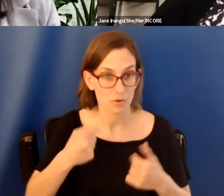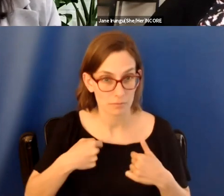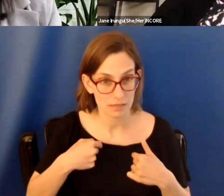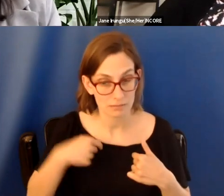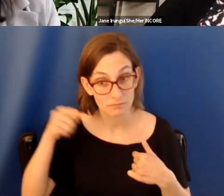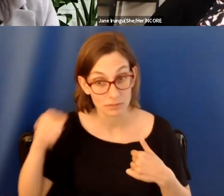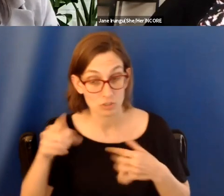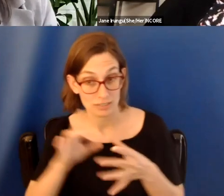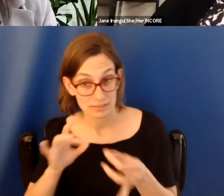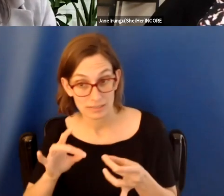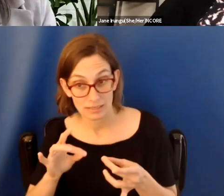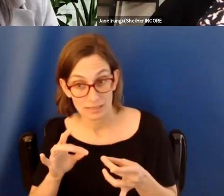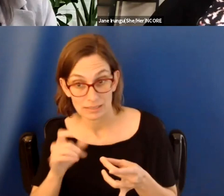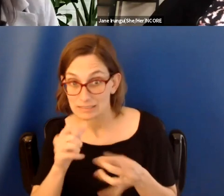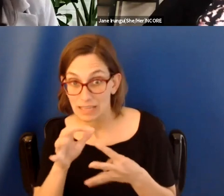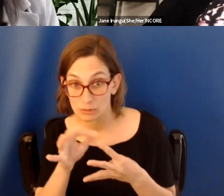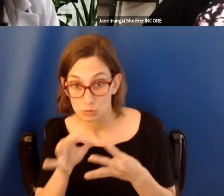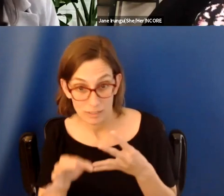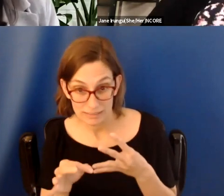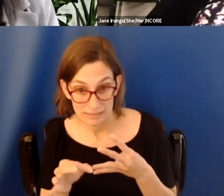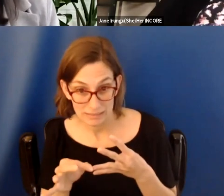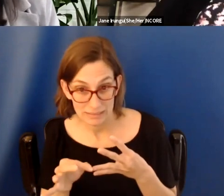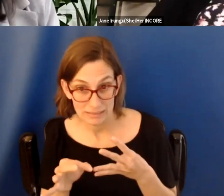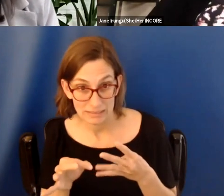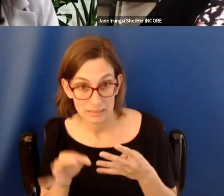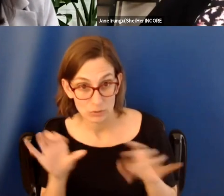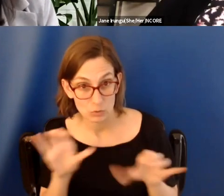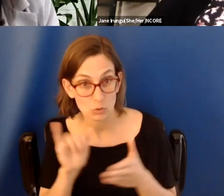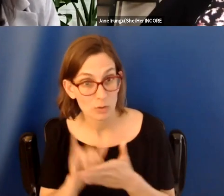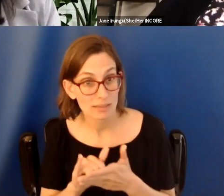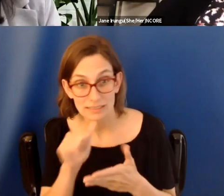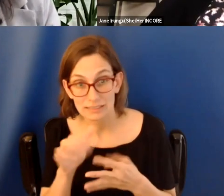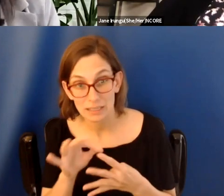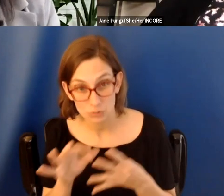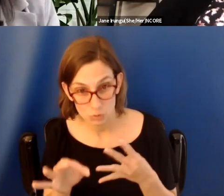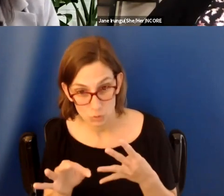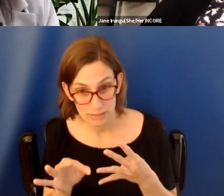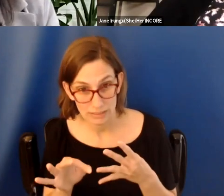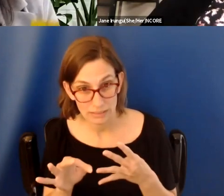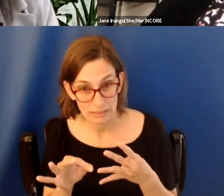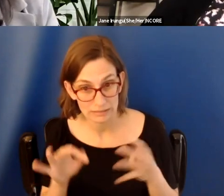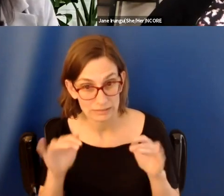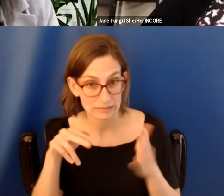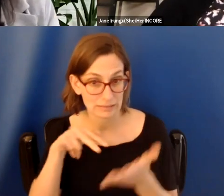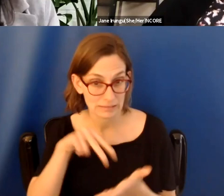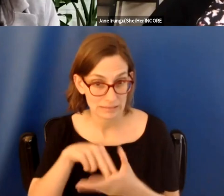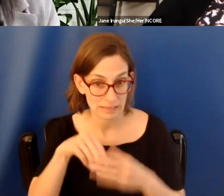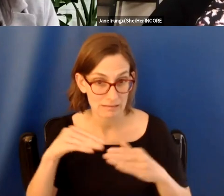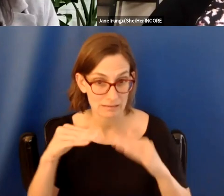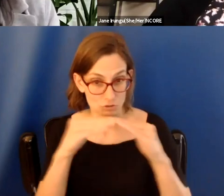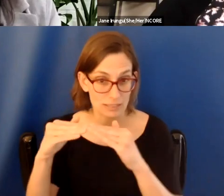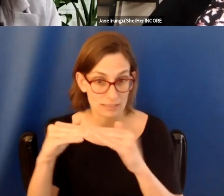she said, it is not a choice. You don't get to choose you're doing this. It's not a choice. Stand in justice. Justice is coming.